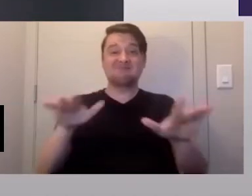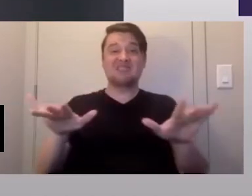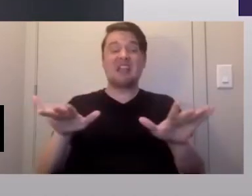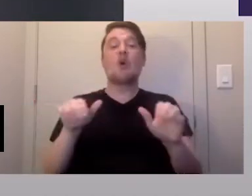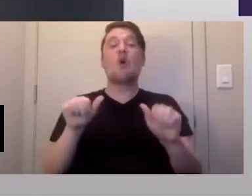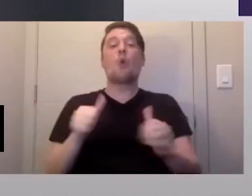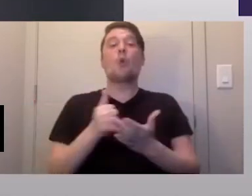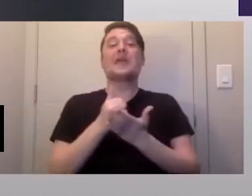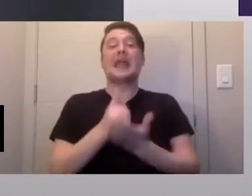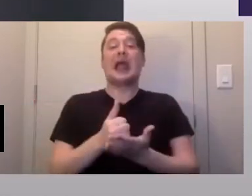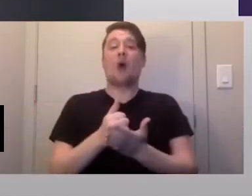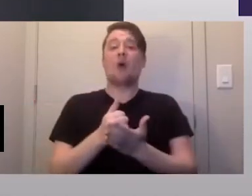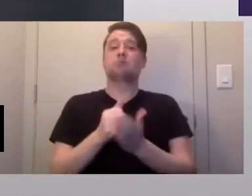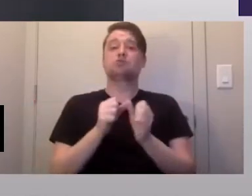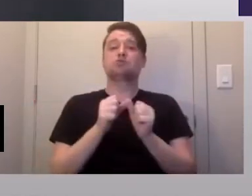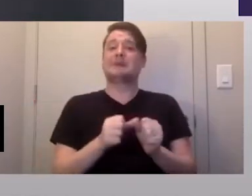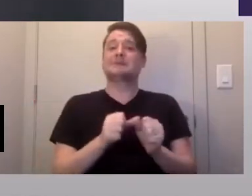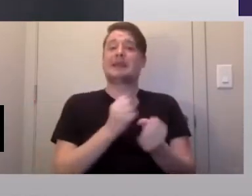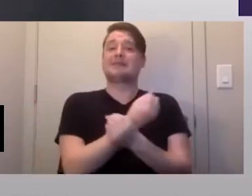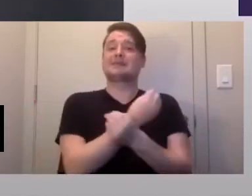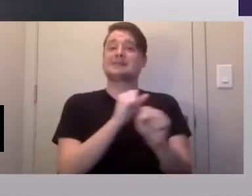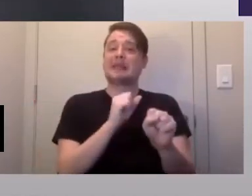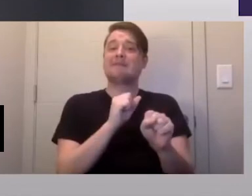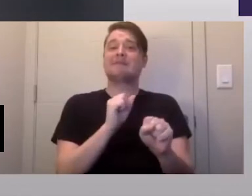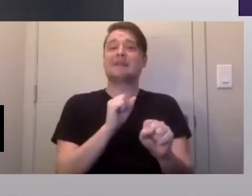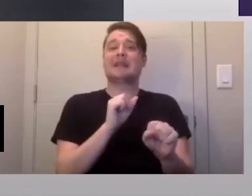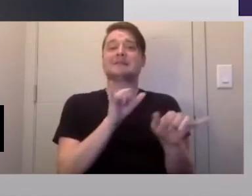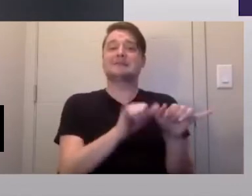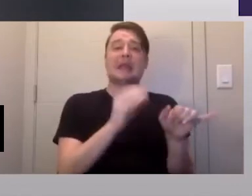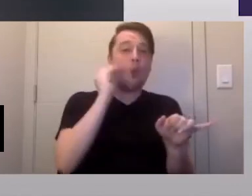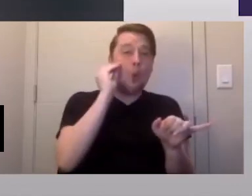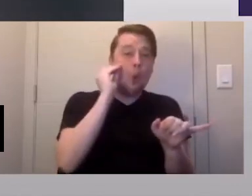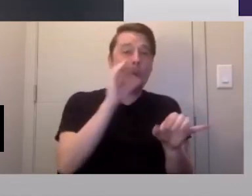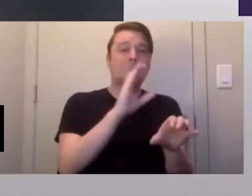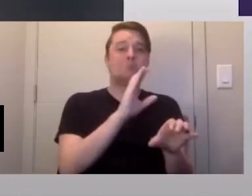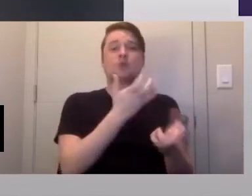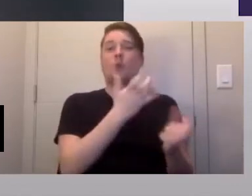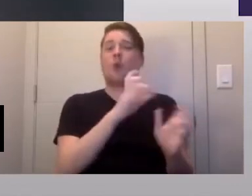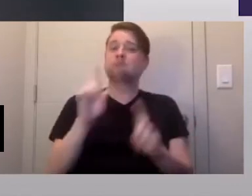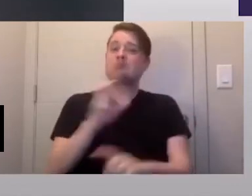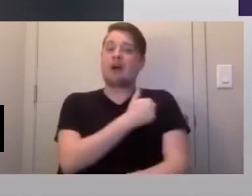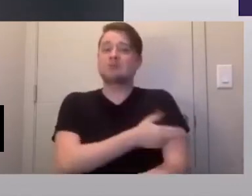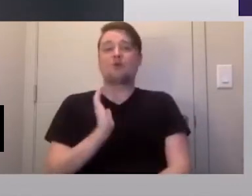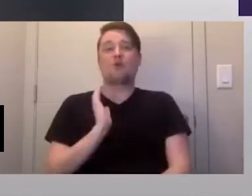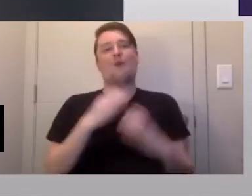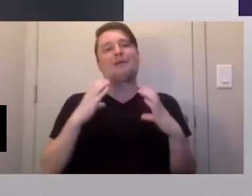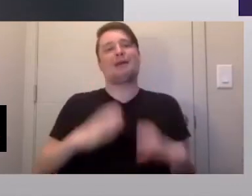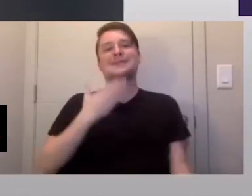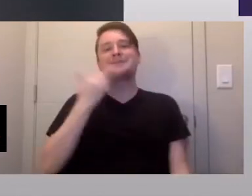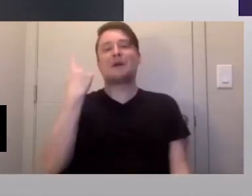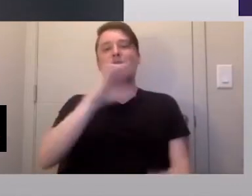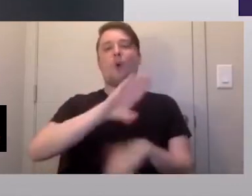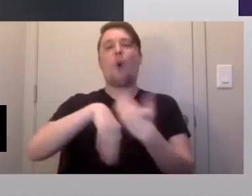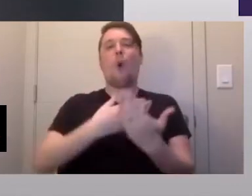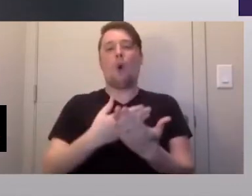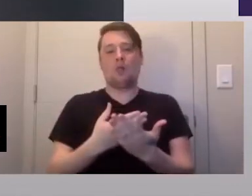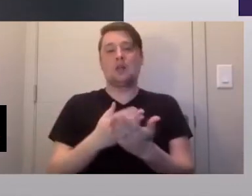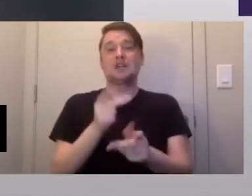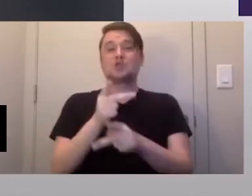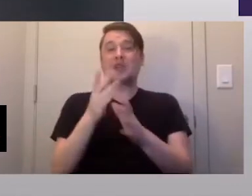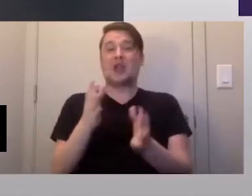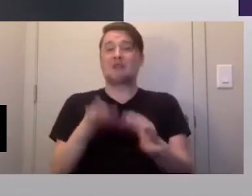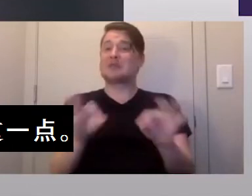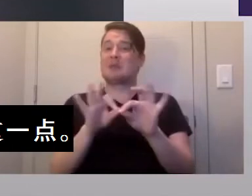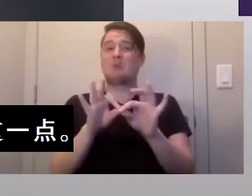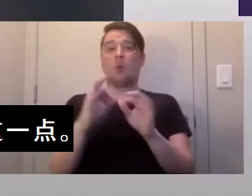help keep our clients safe and at home and out of hospitals, and that is better for all of us. So caregivers have a critical role to play,